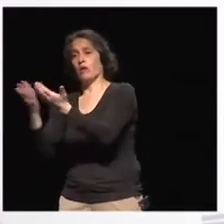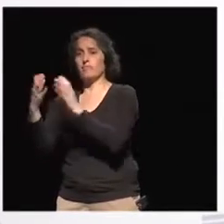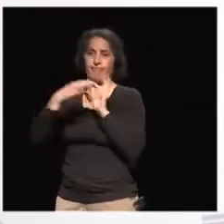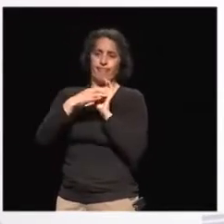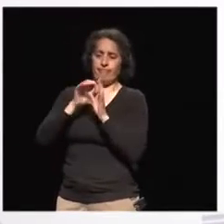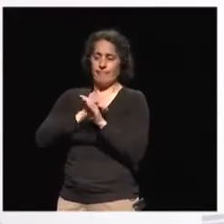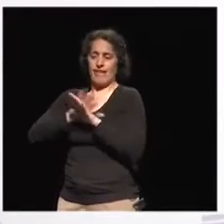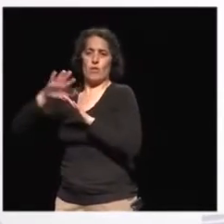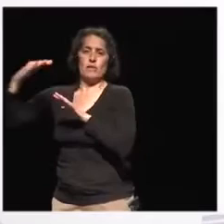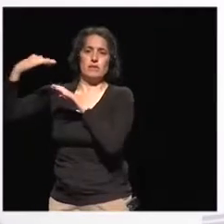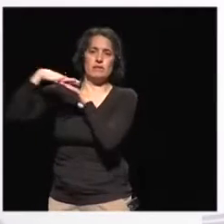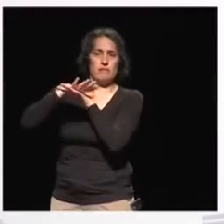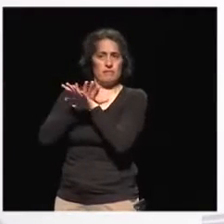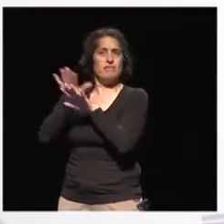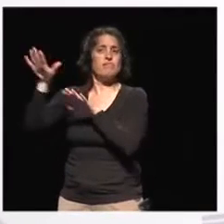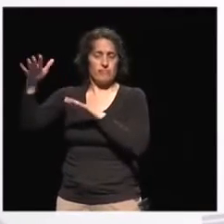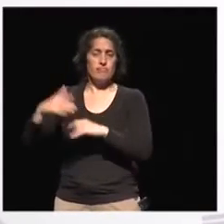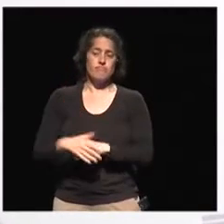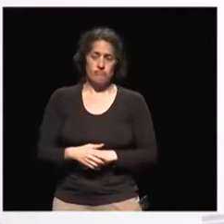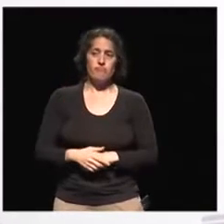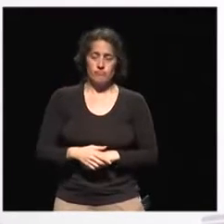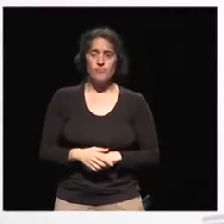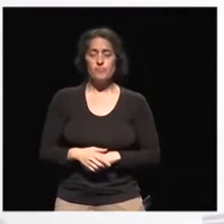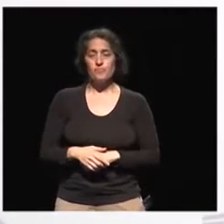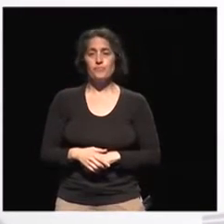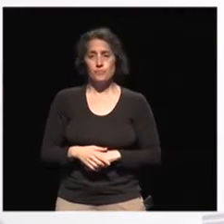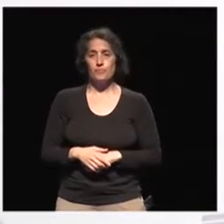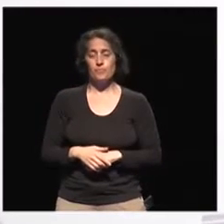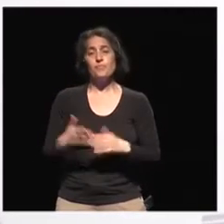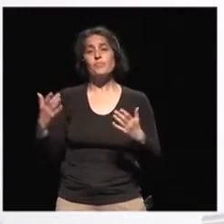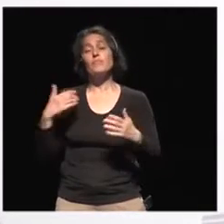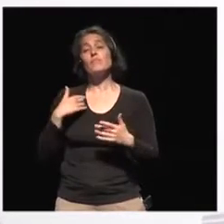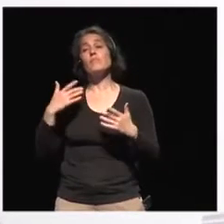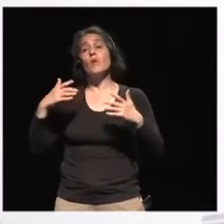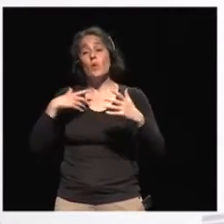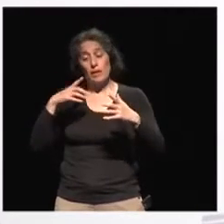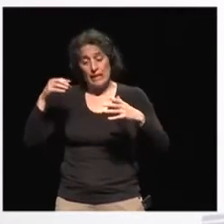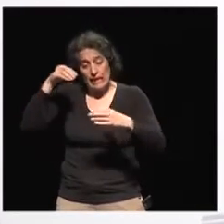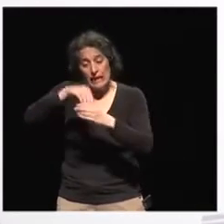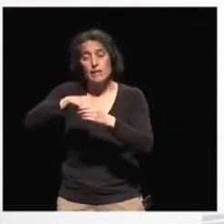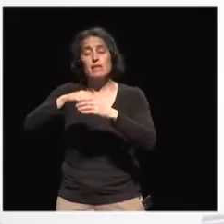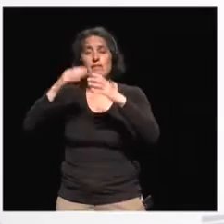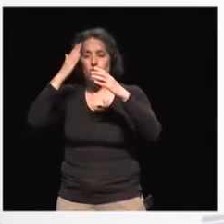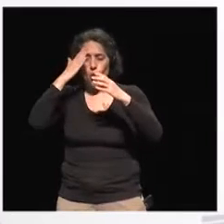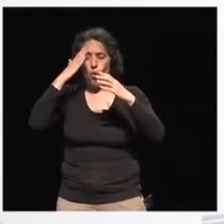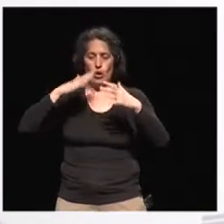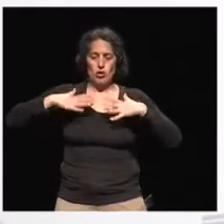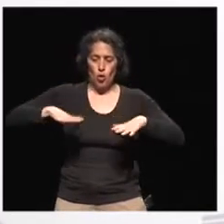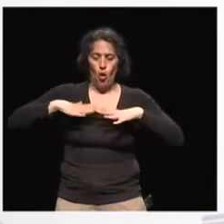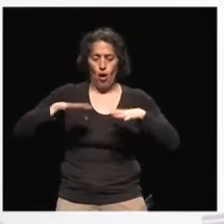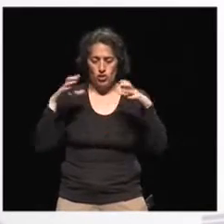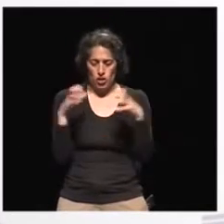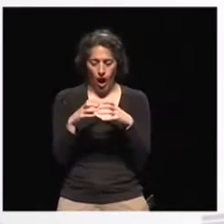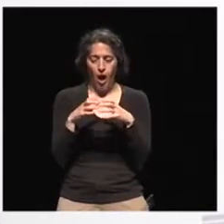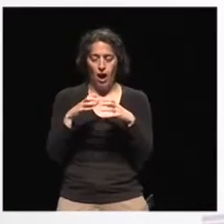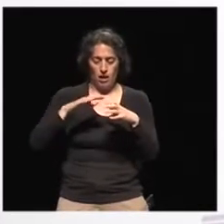of the term global citizenship in Georgian society. We recognize that we are part of bigger world, but we do not know